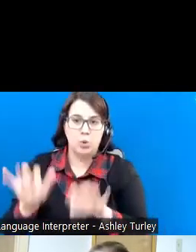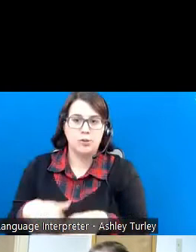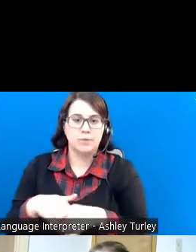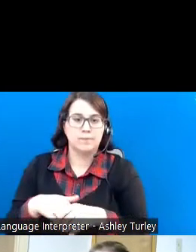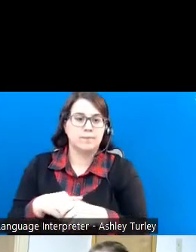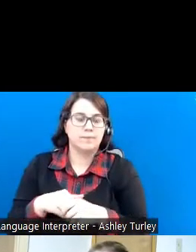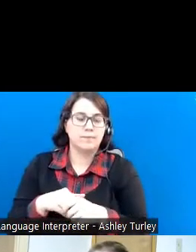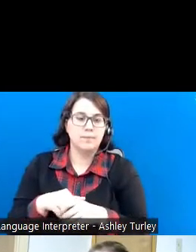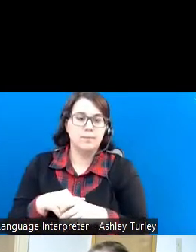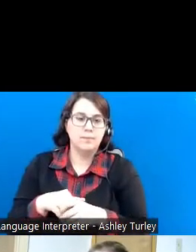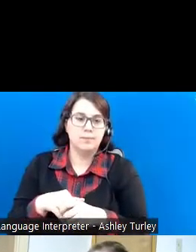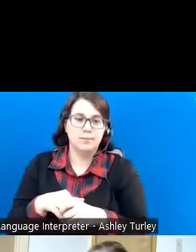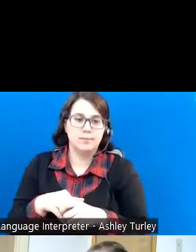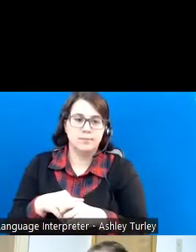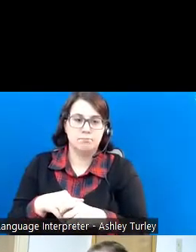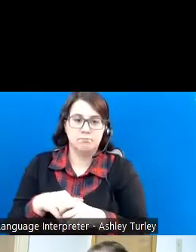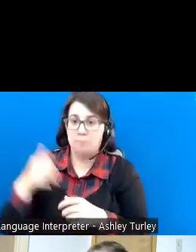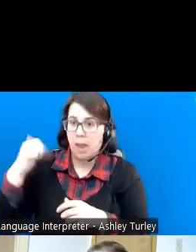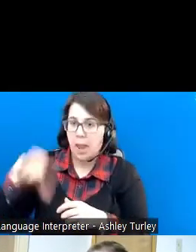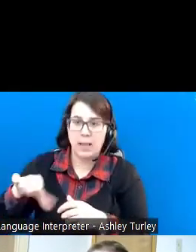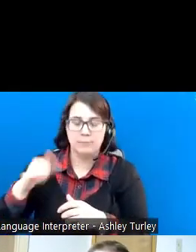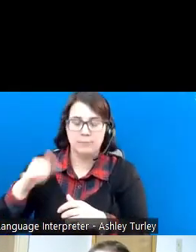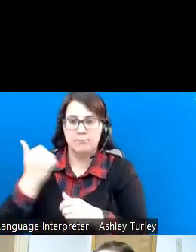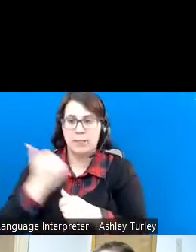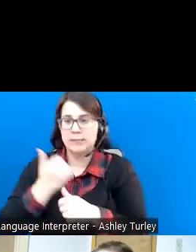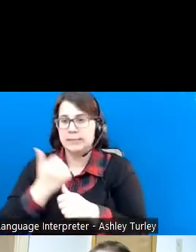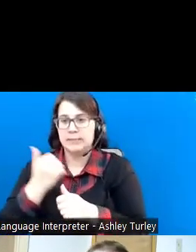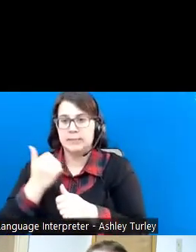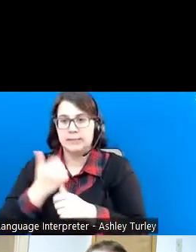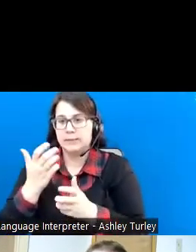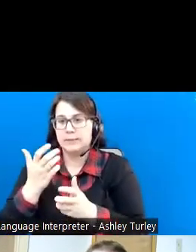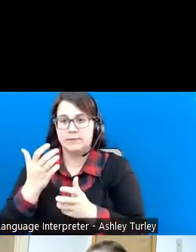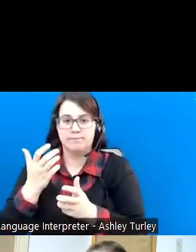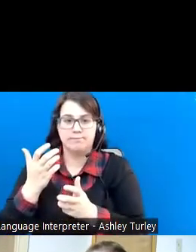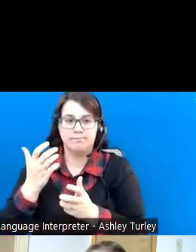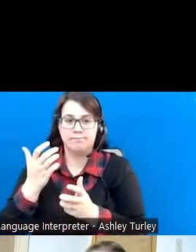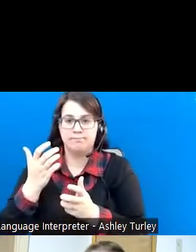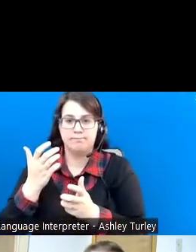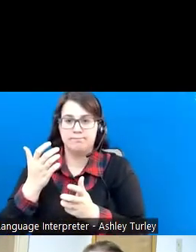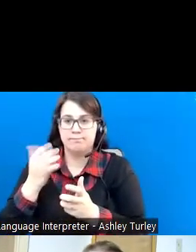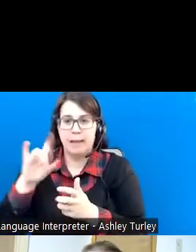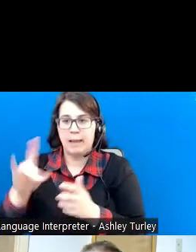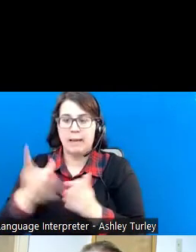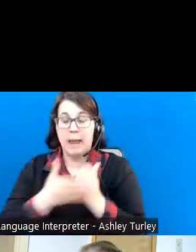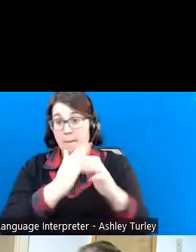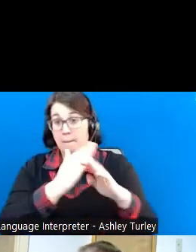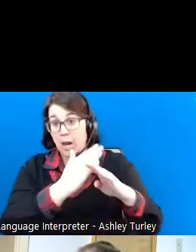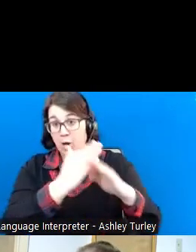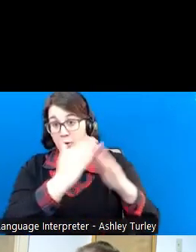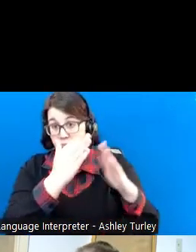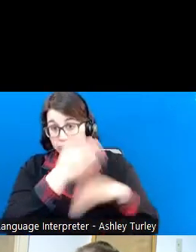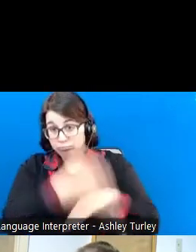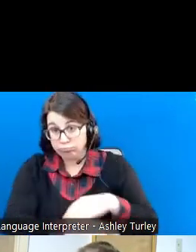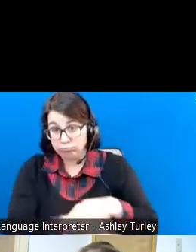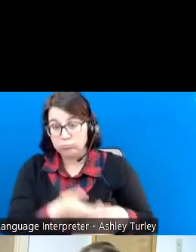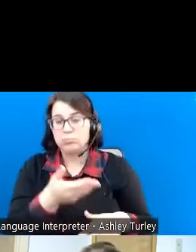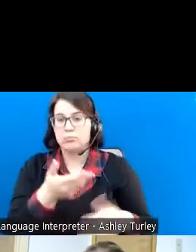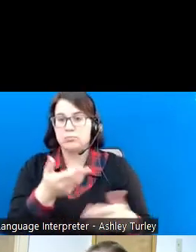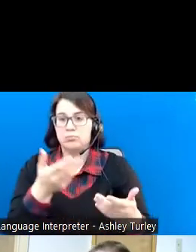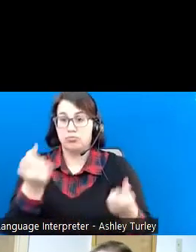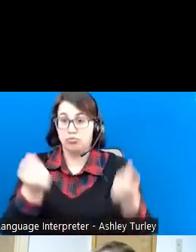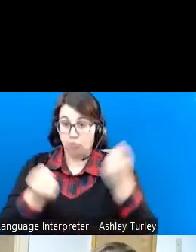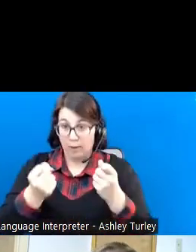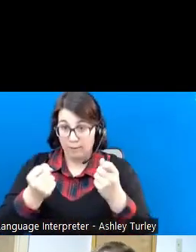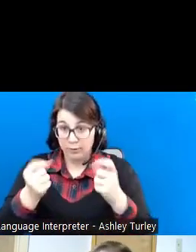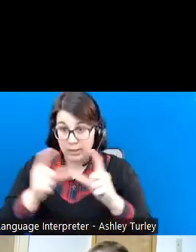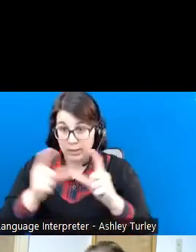assistive aid that might help an individual overcome a barrier. Drivers' evaluations,